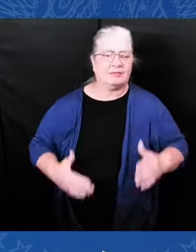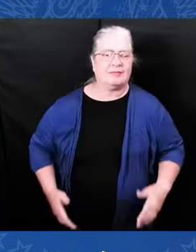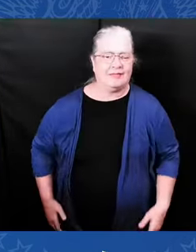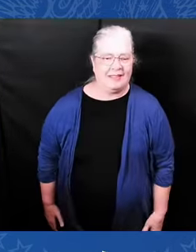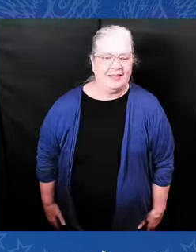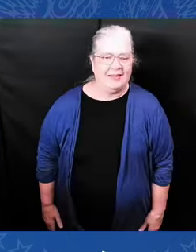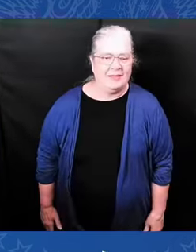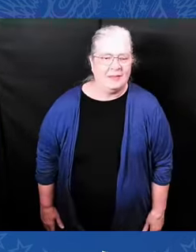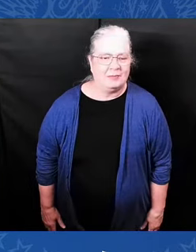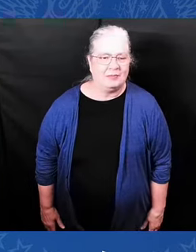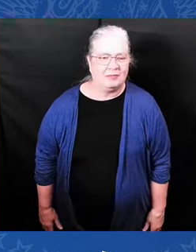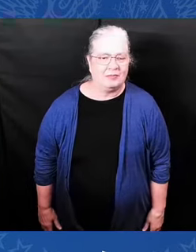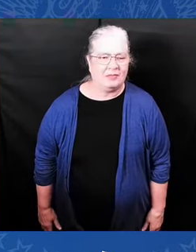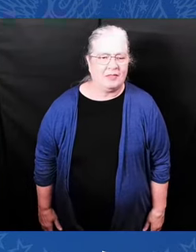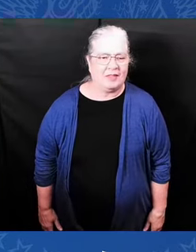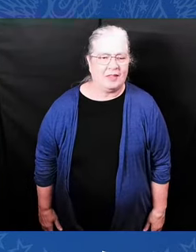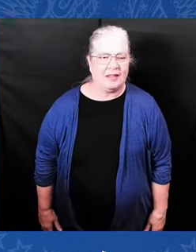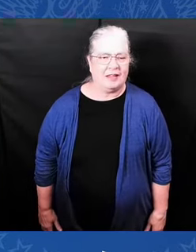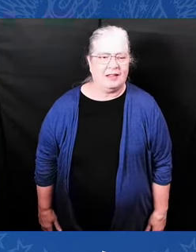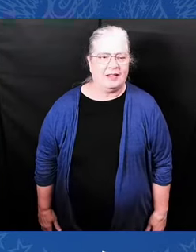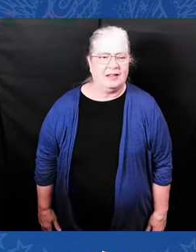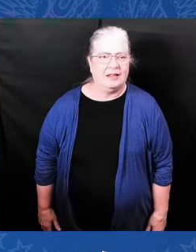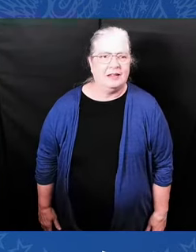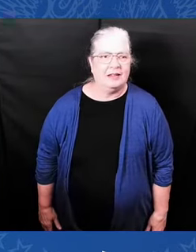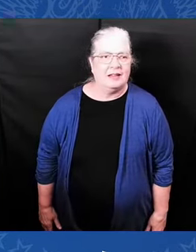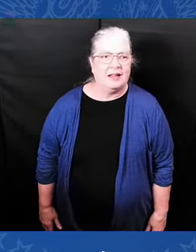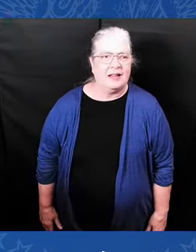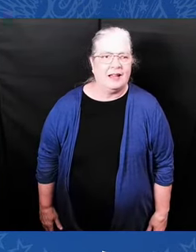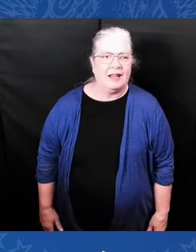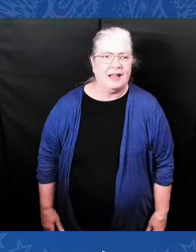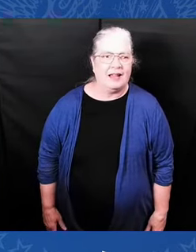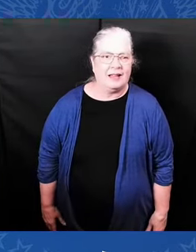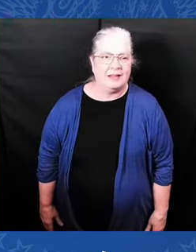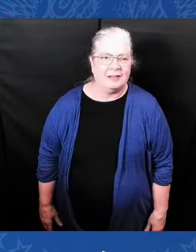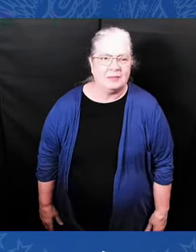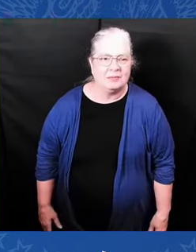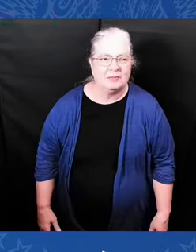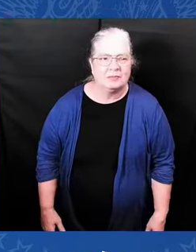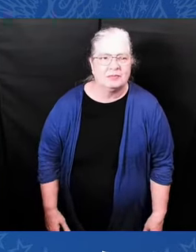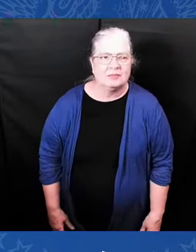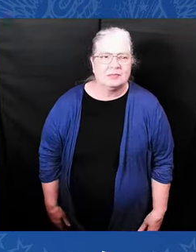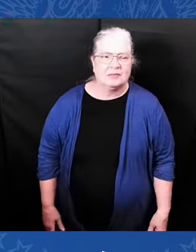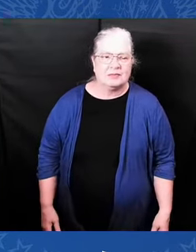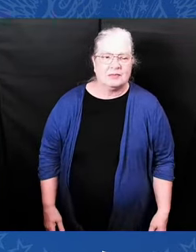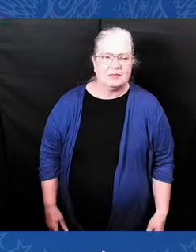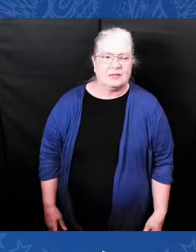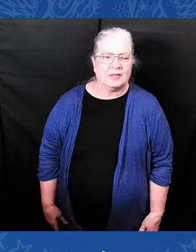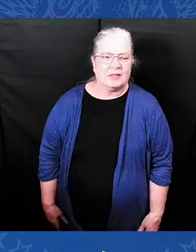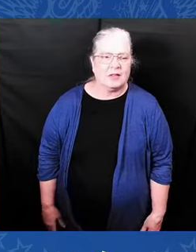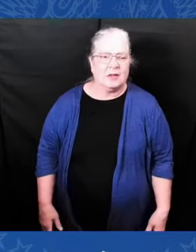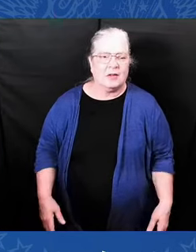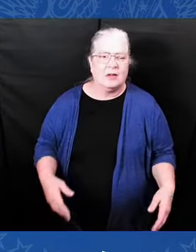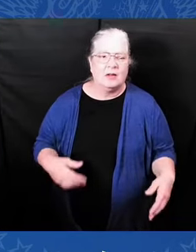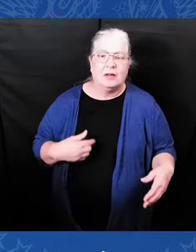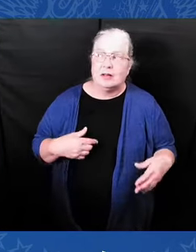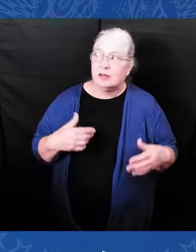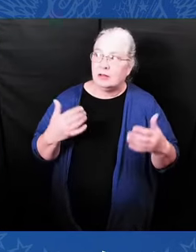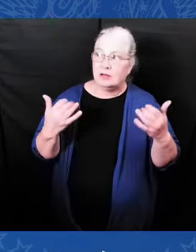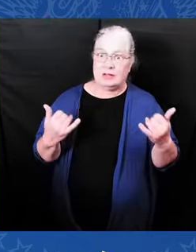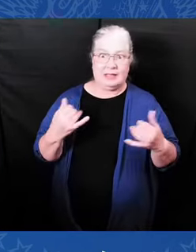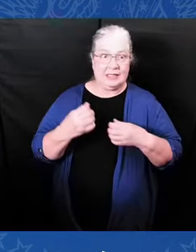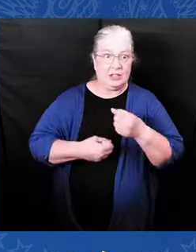We're so pleased and inspired by the theme of this year's annual legislative conference,